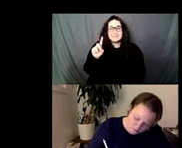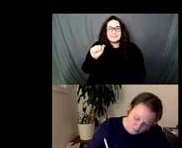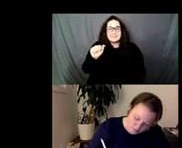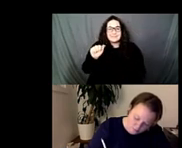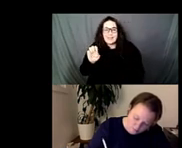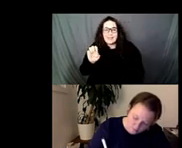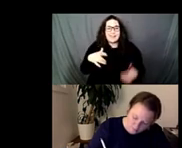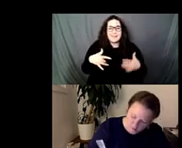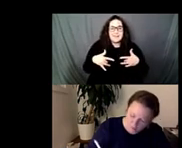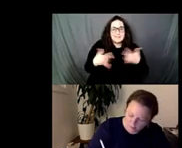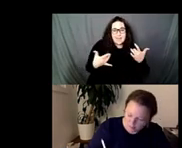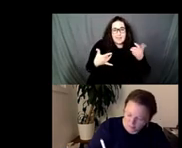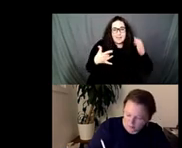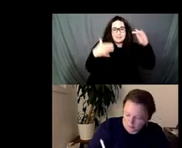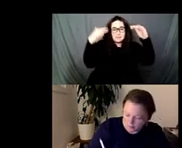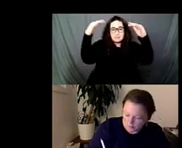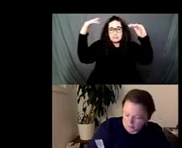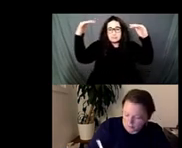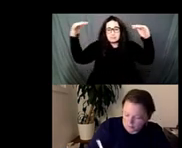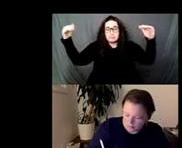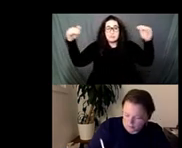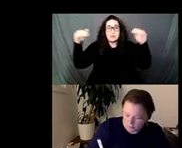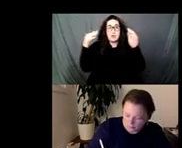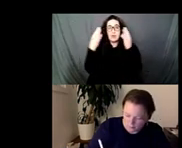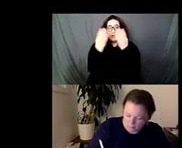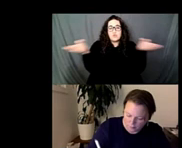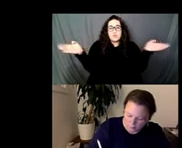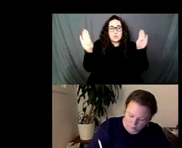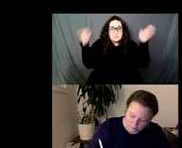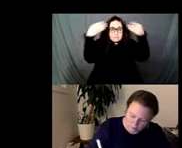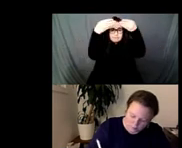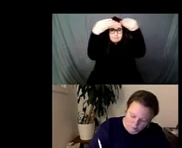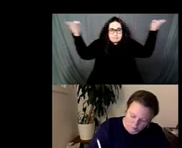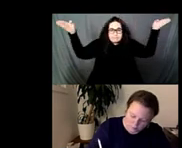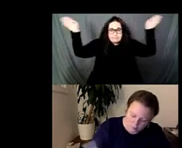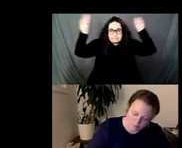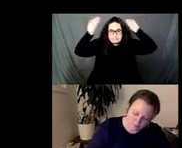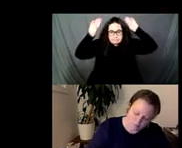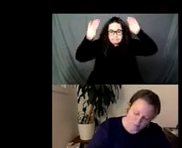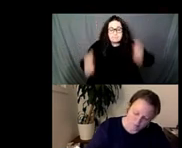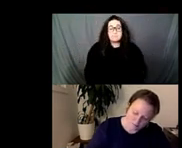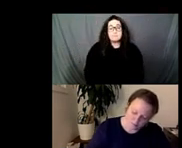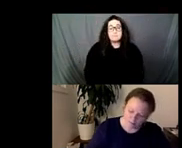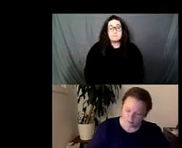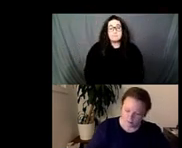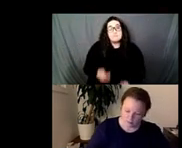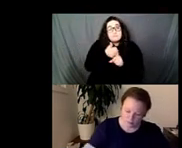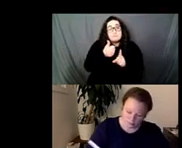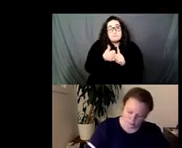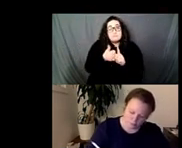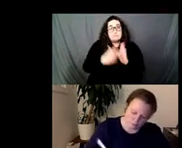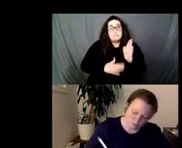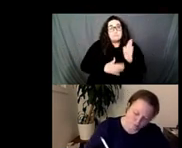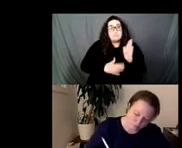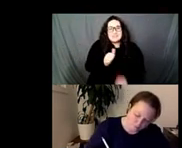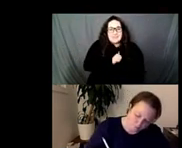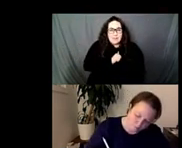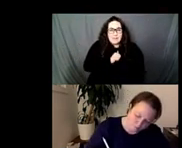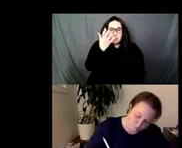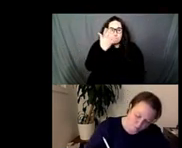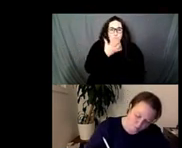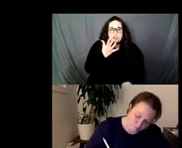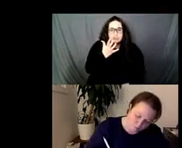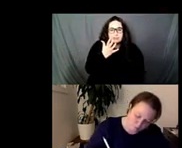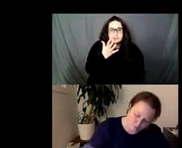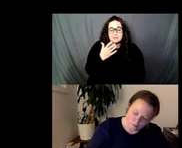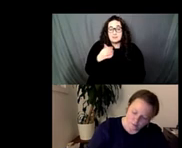wrapping the sort of top of the room and he made a self portrait to that effect at the Art Institute they have a portrait of